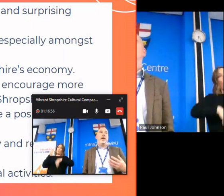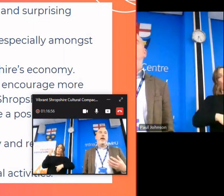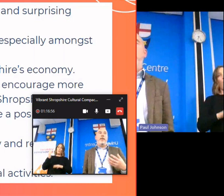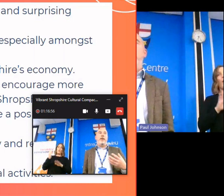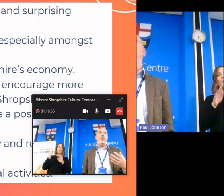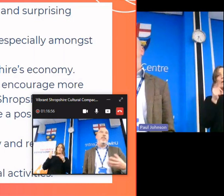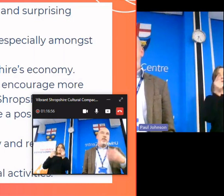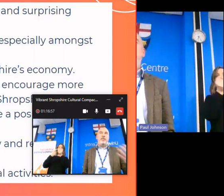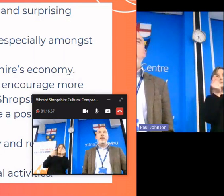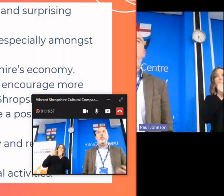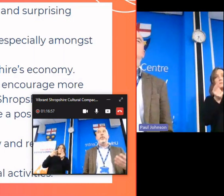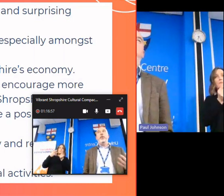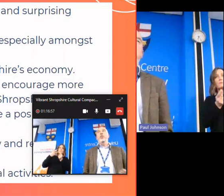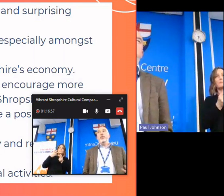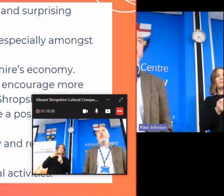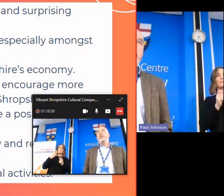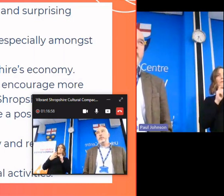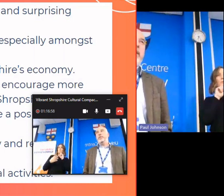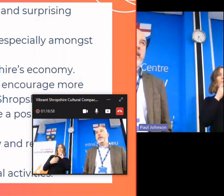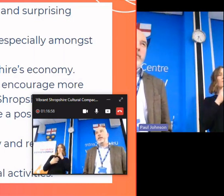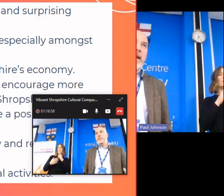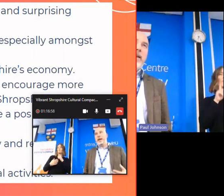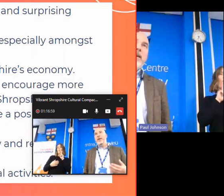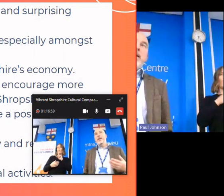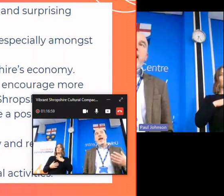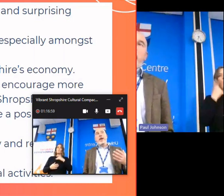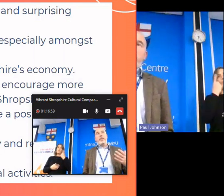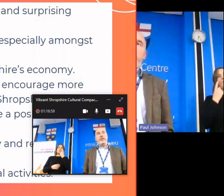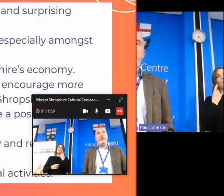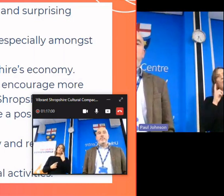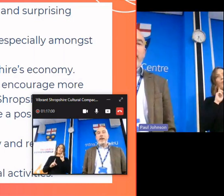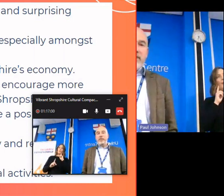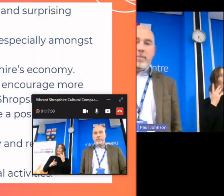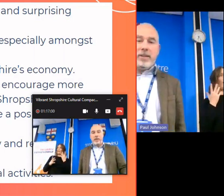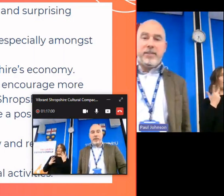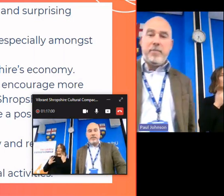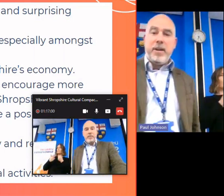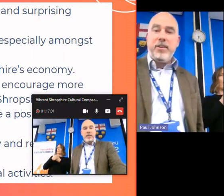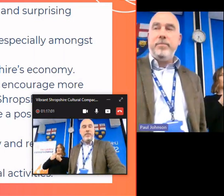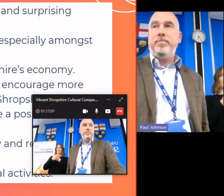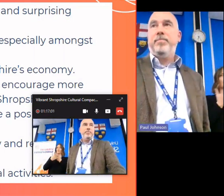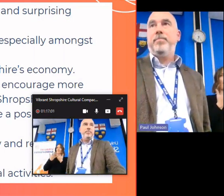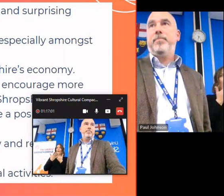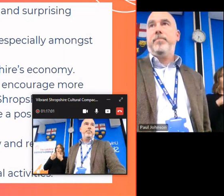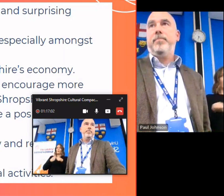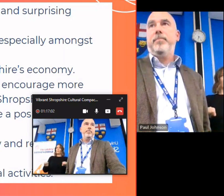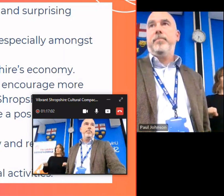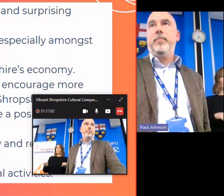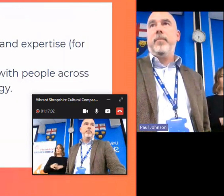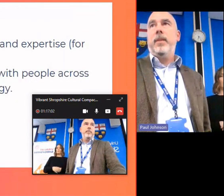i think you know for example we would always want people to be thinking about how we address barriers to participation